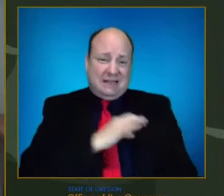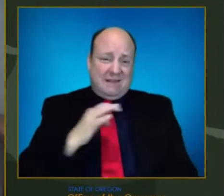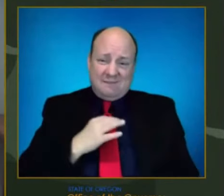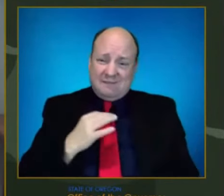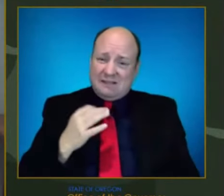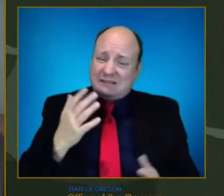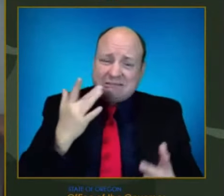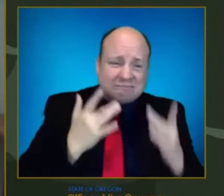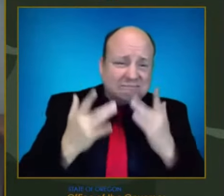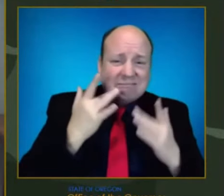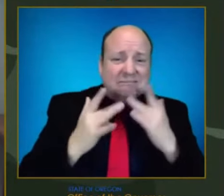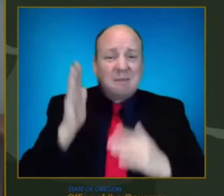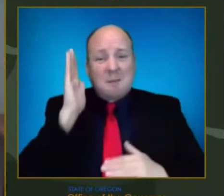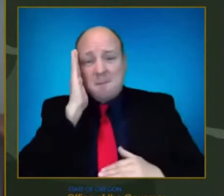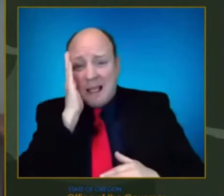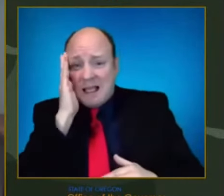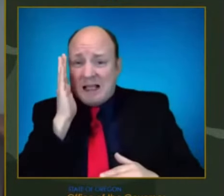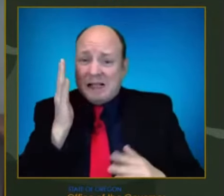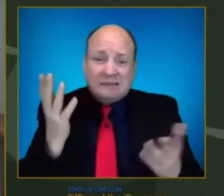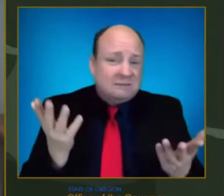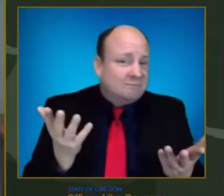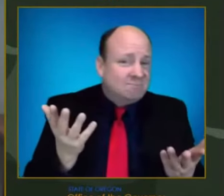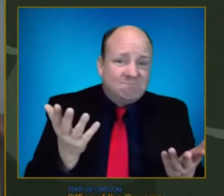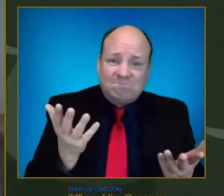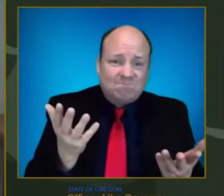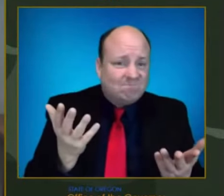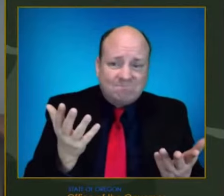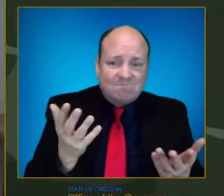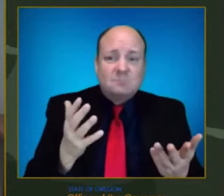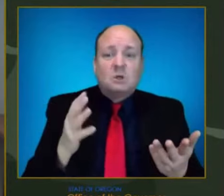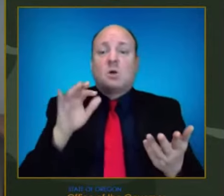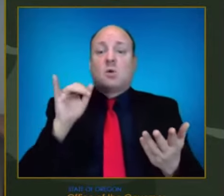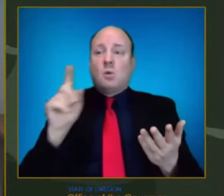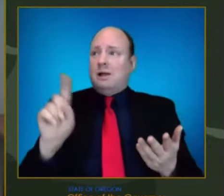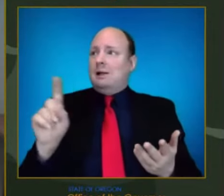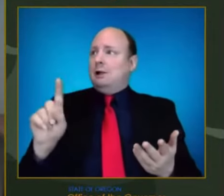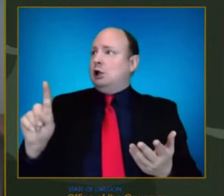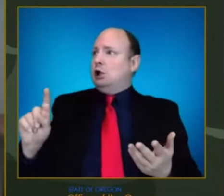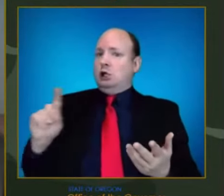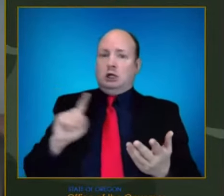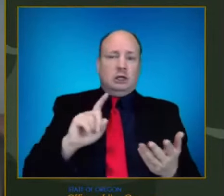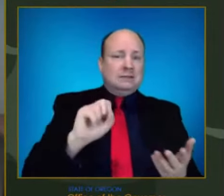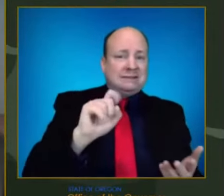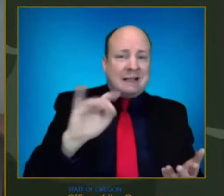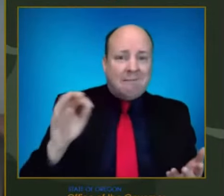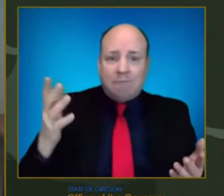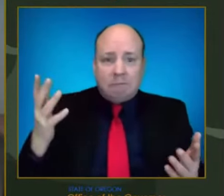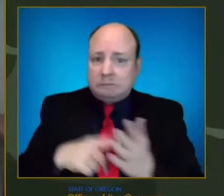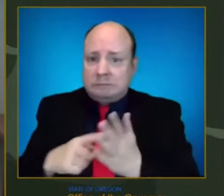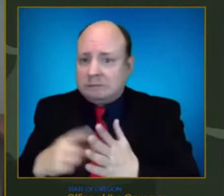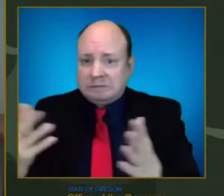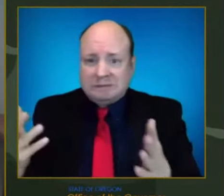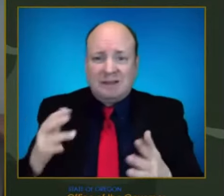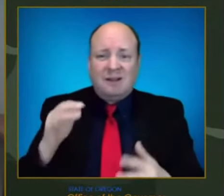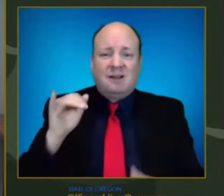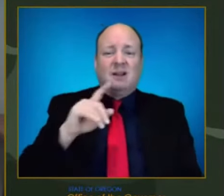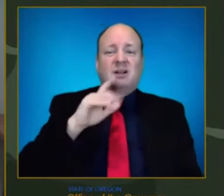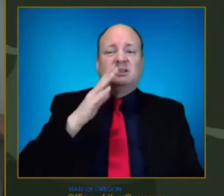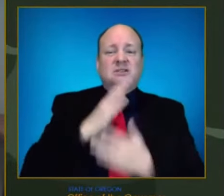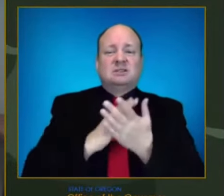It's also about our staffing numbers and the burnout. I know that that term has almost become cliche,